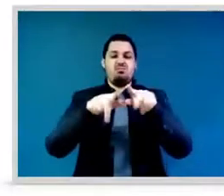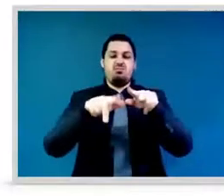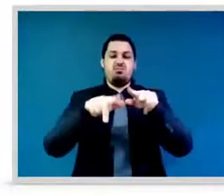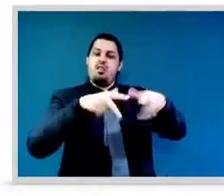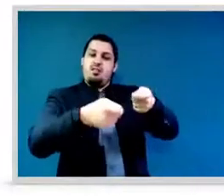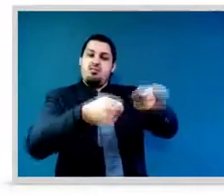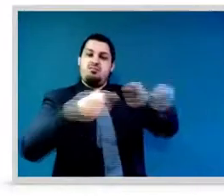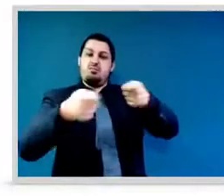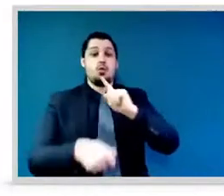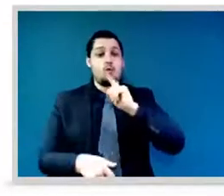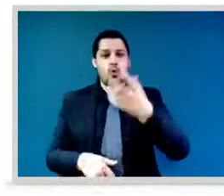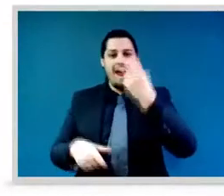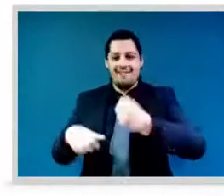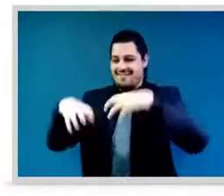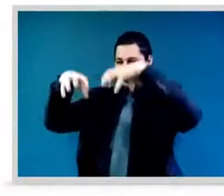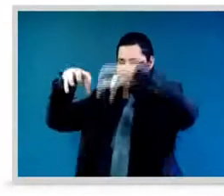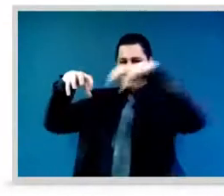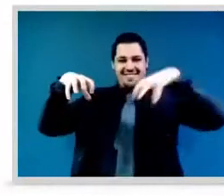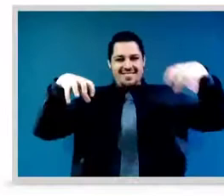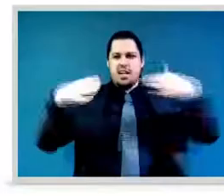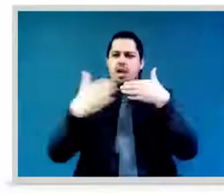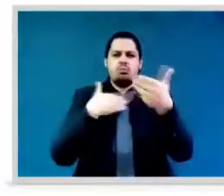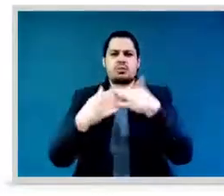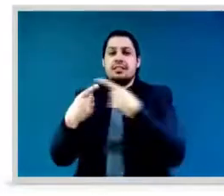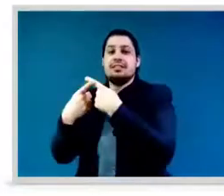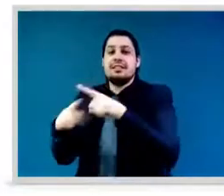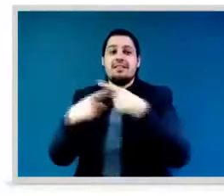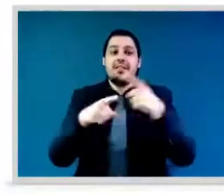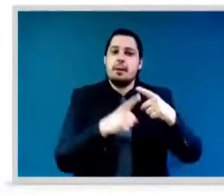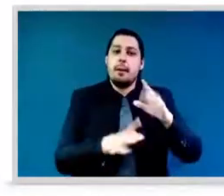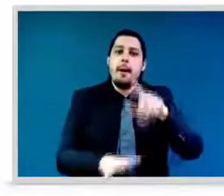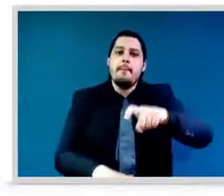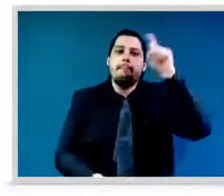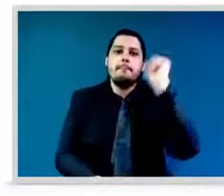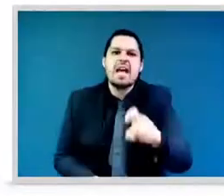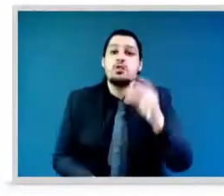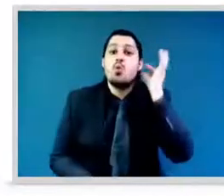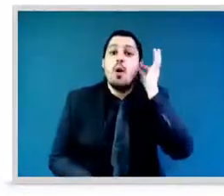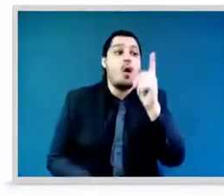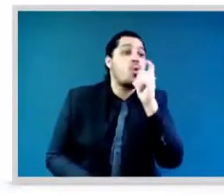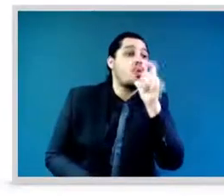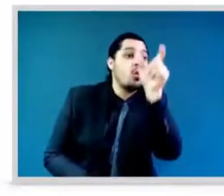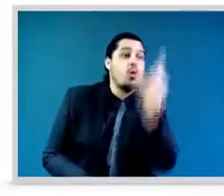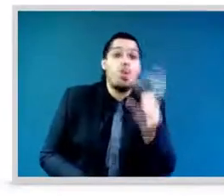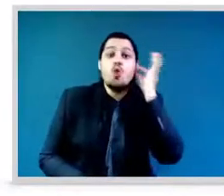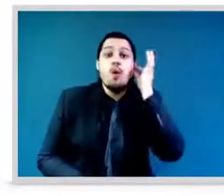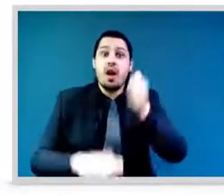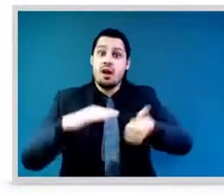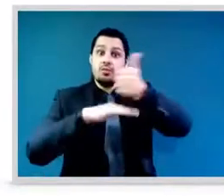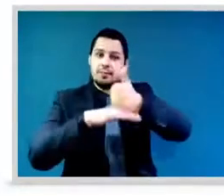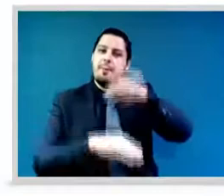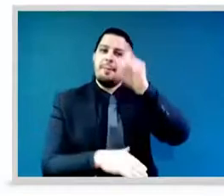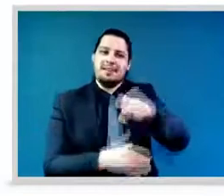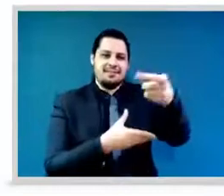economic and political progress the most pressing issues in relation to